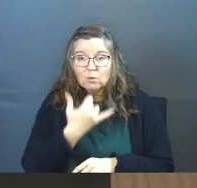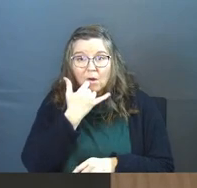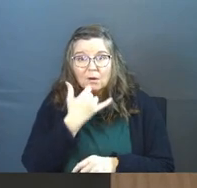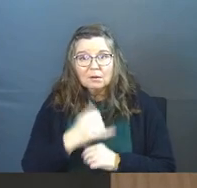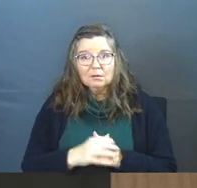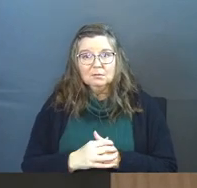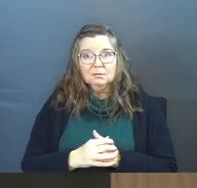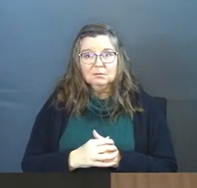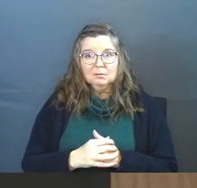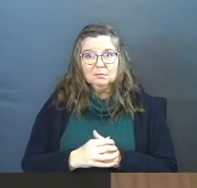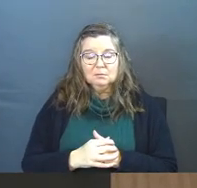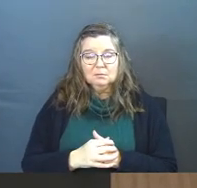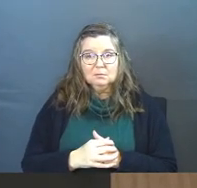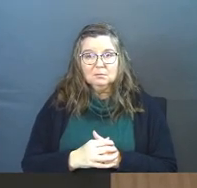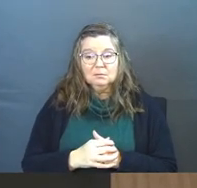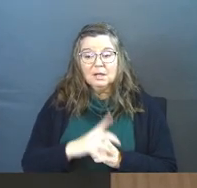wrong.